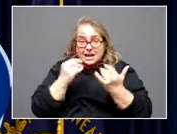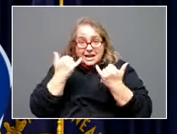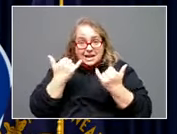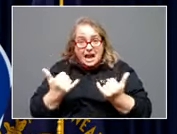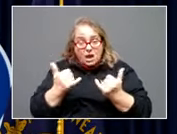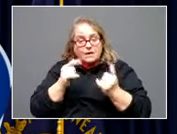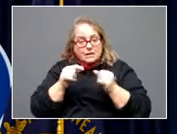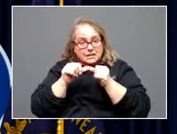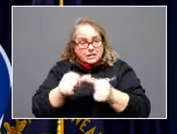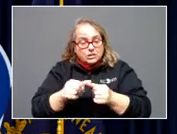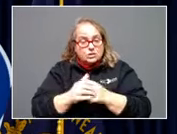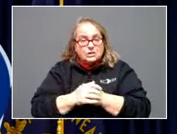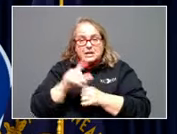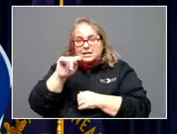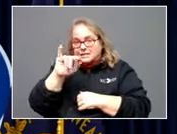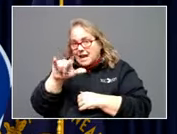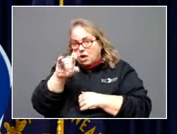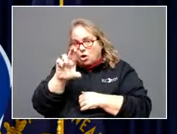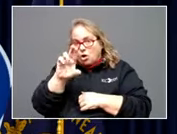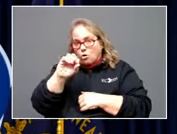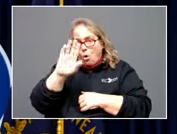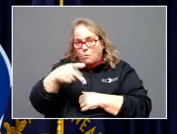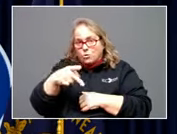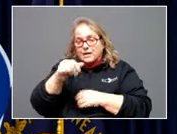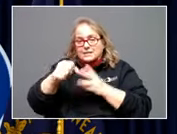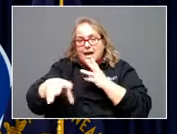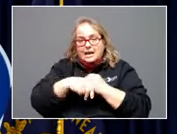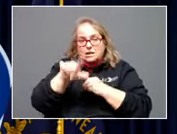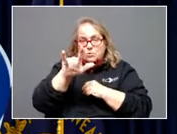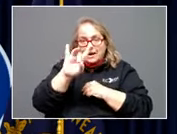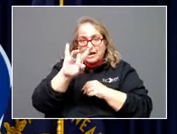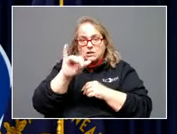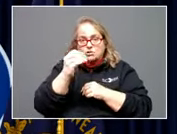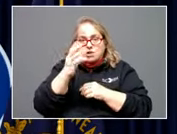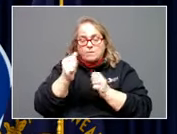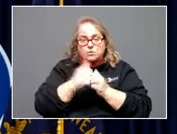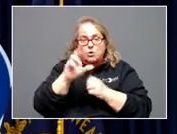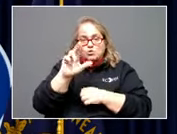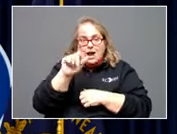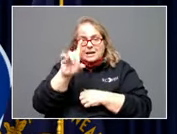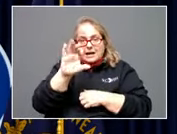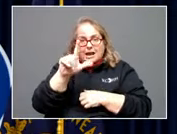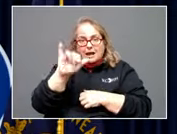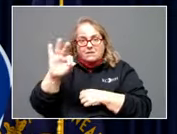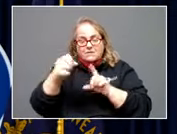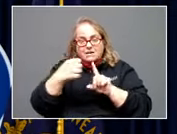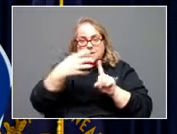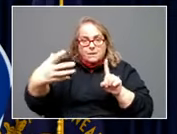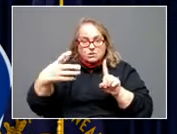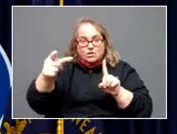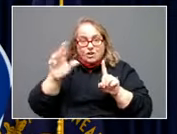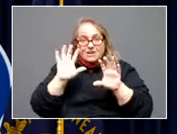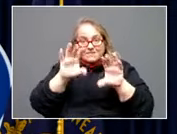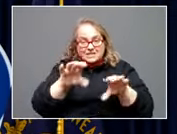Taylor Corporation is adding 28 jobs with a Radcliffe expansion. They are investing $18.8